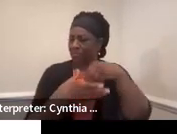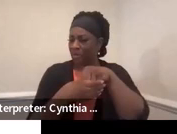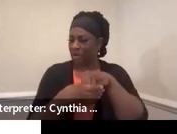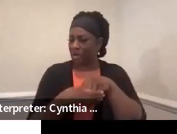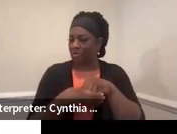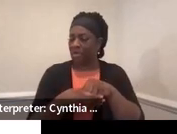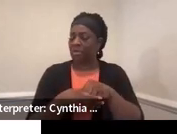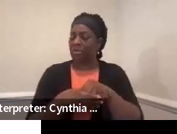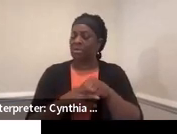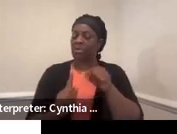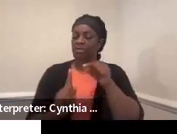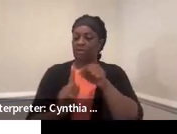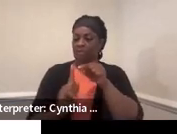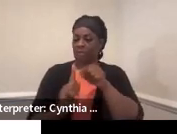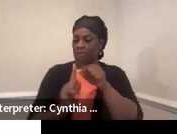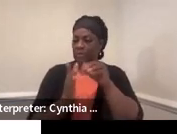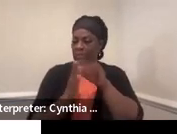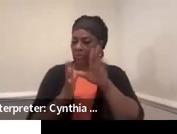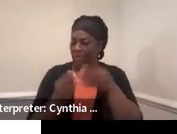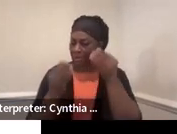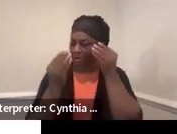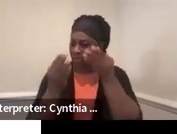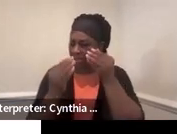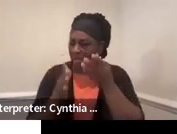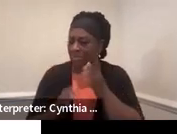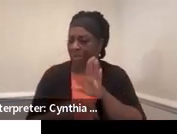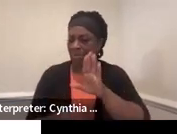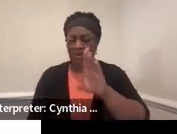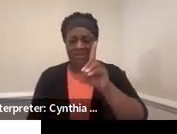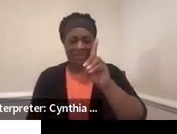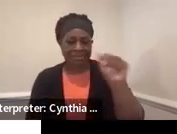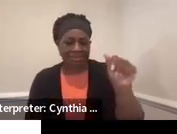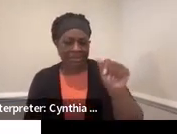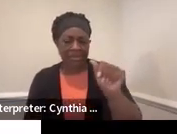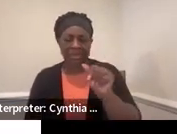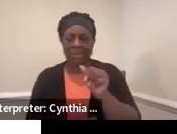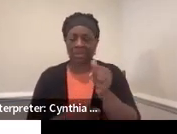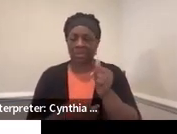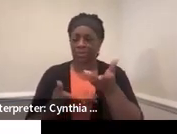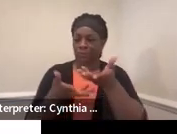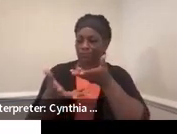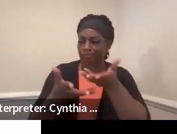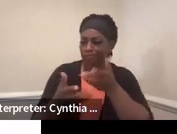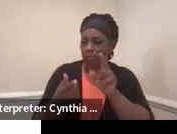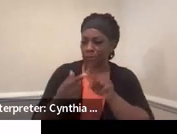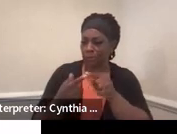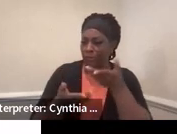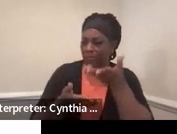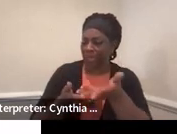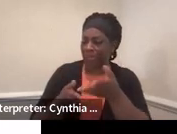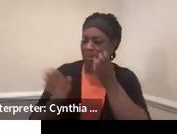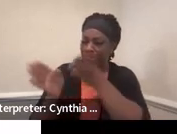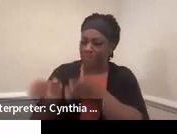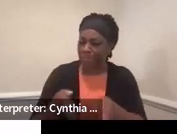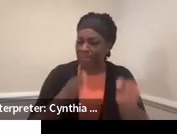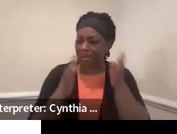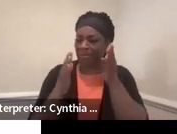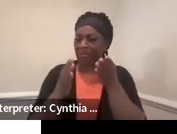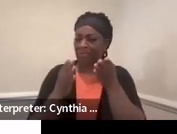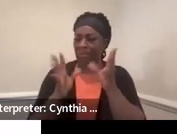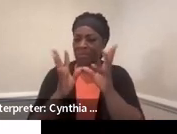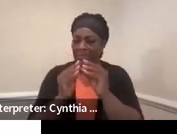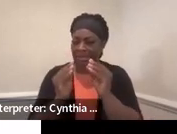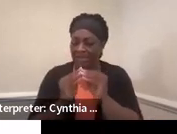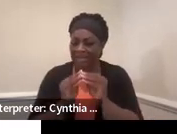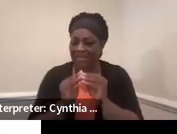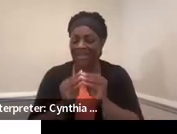to give them information about their disability. We want to speak directly to them, prepare them for meetings. We